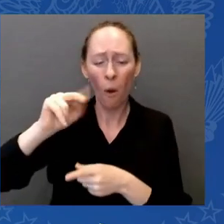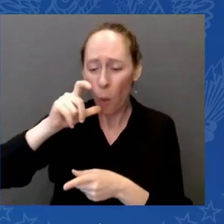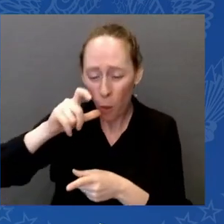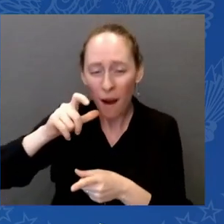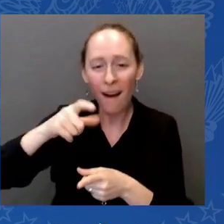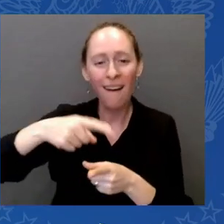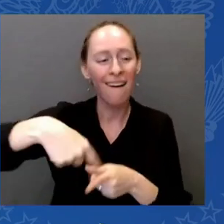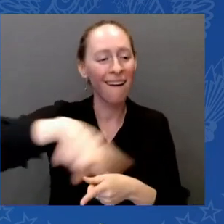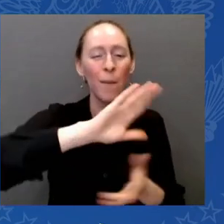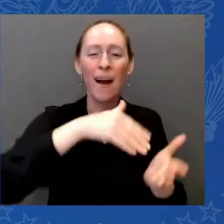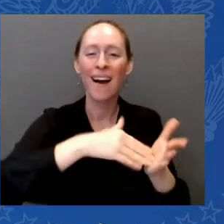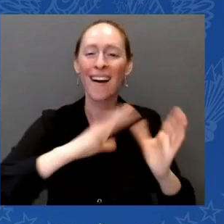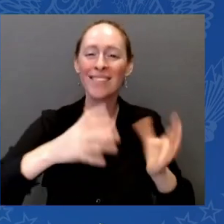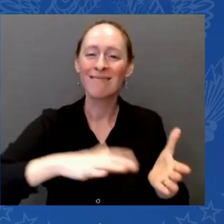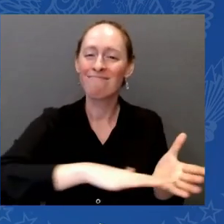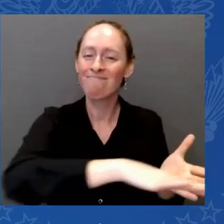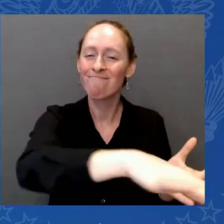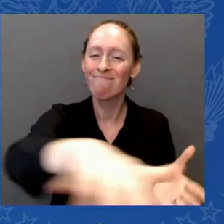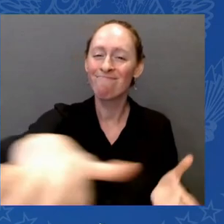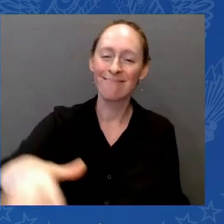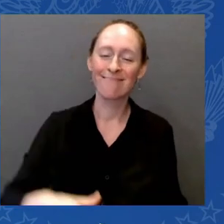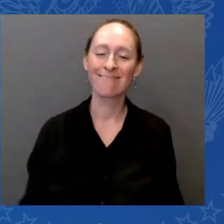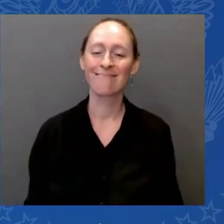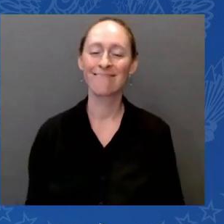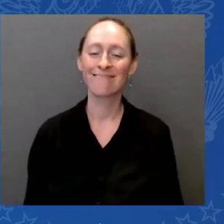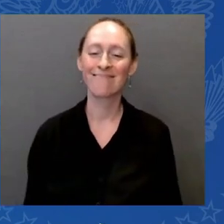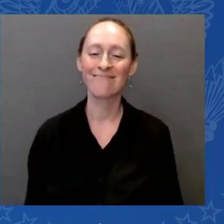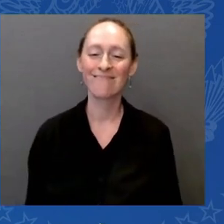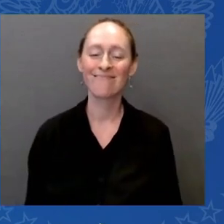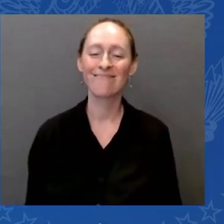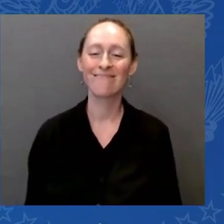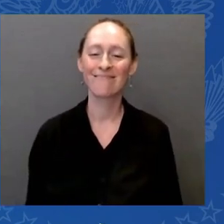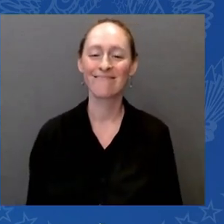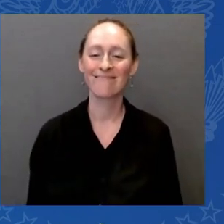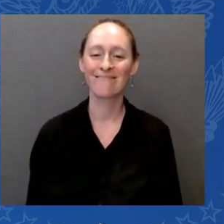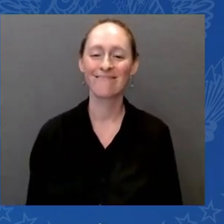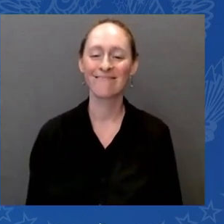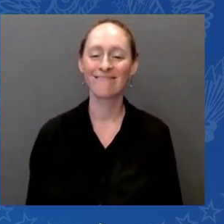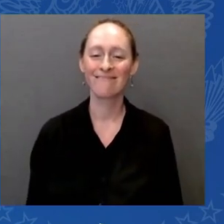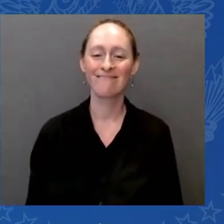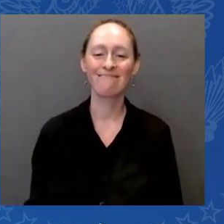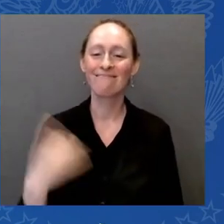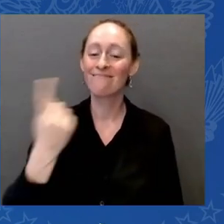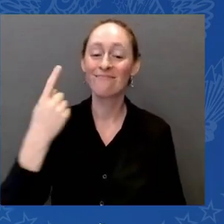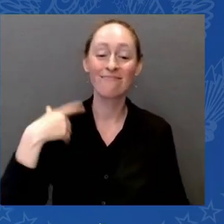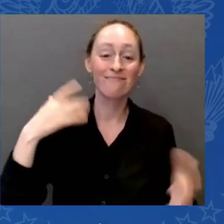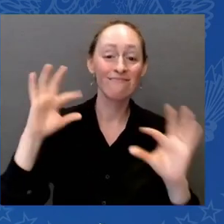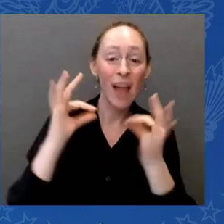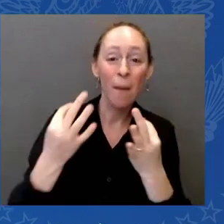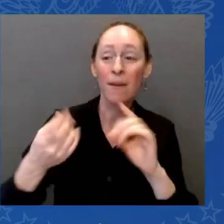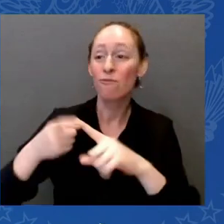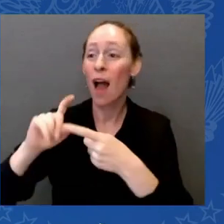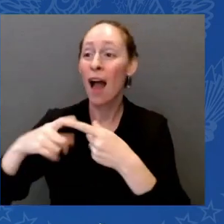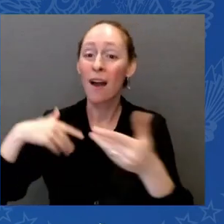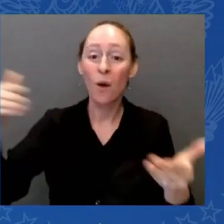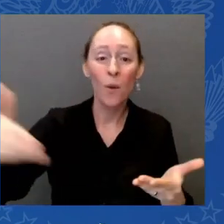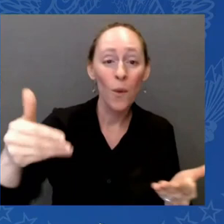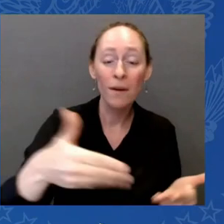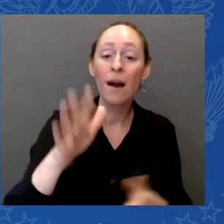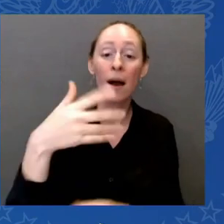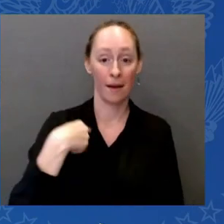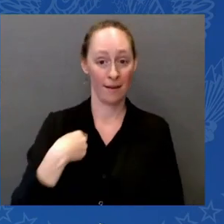now, but my, you know, I married a beautiful woman from Skin Atlas Lake, was it